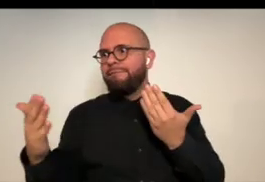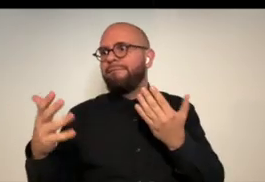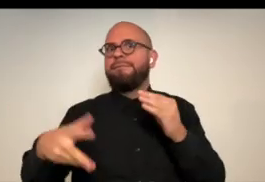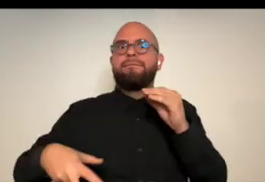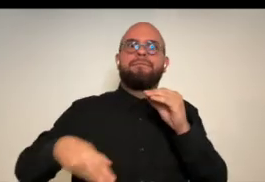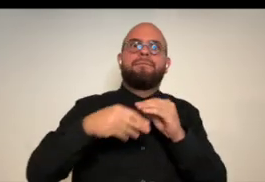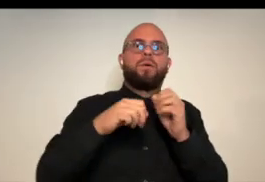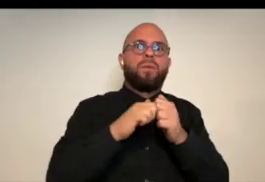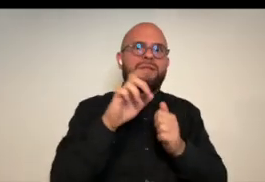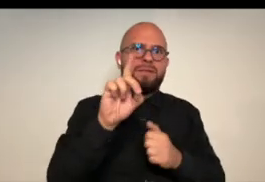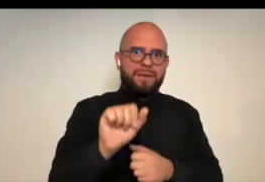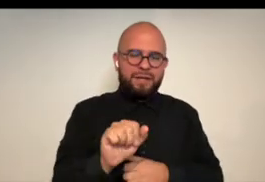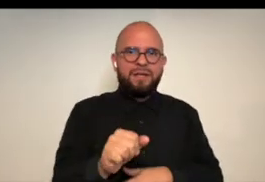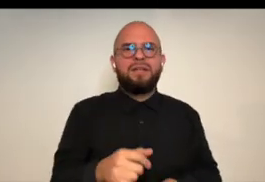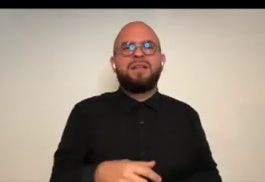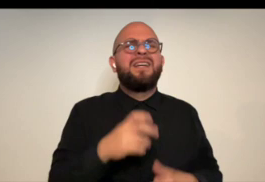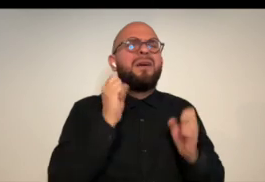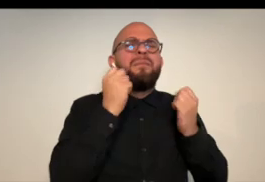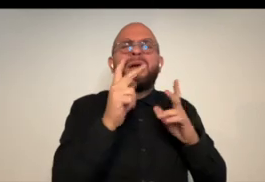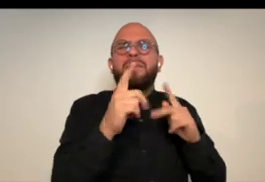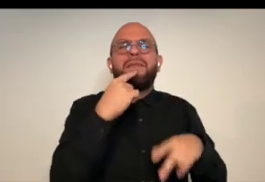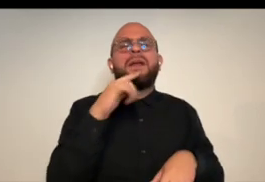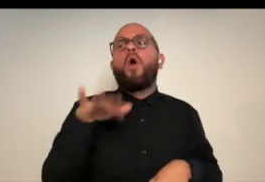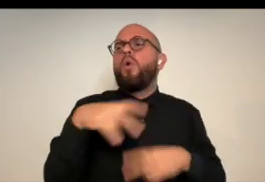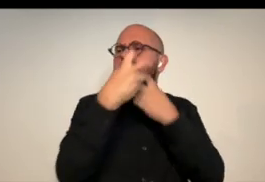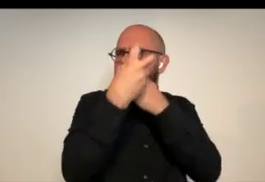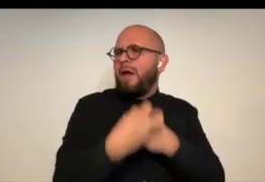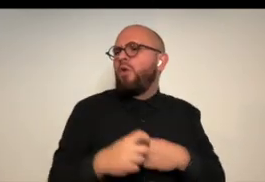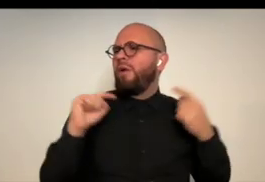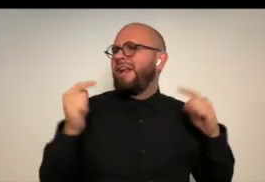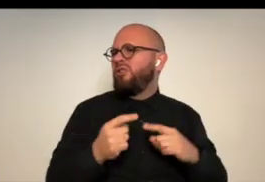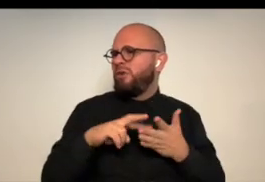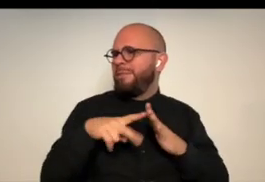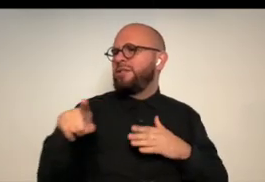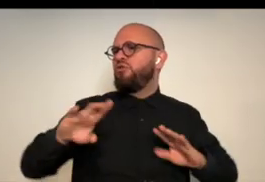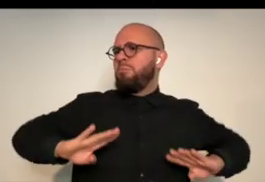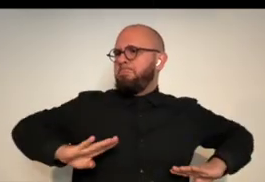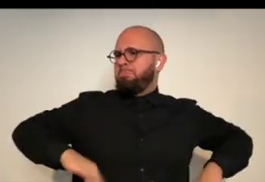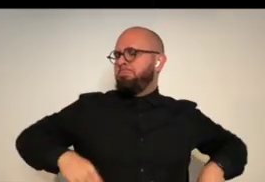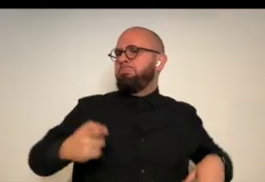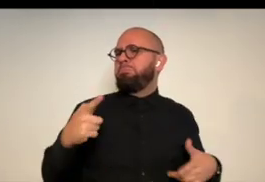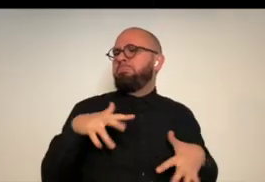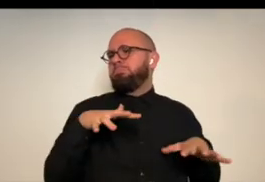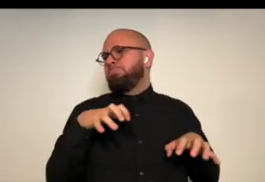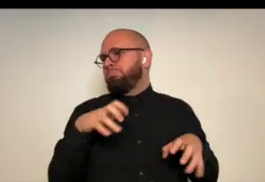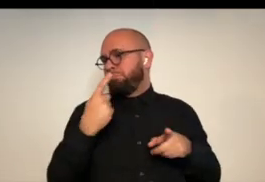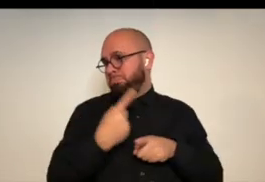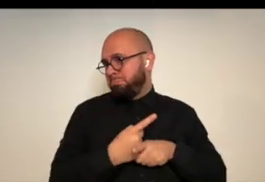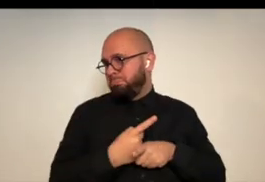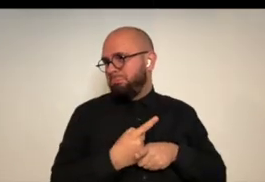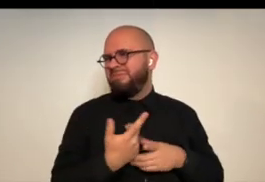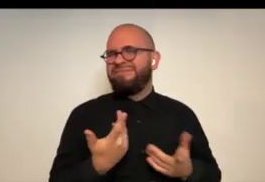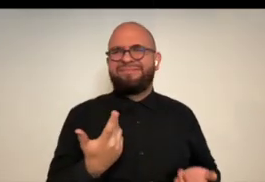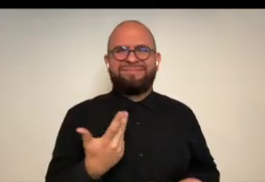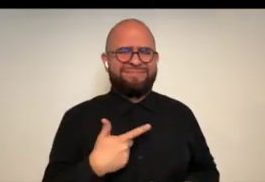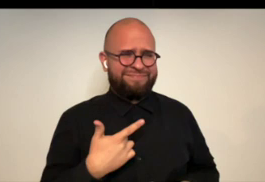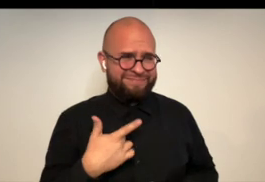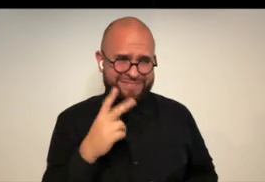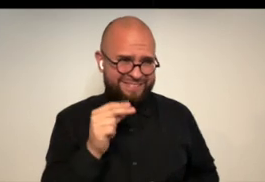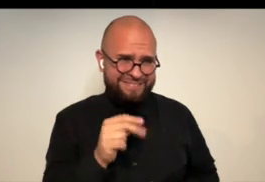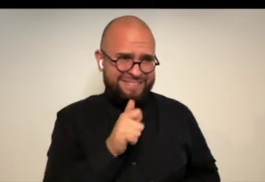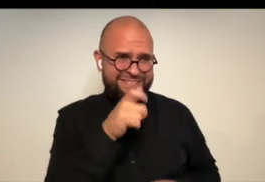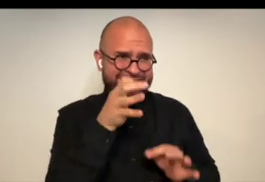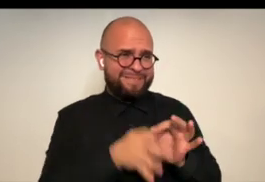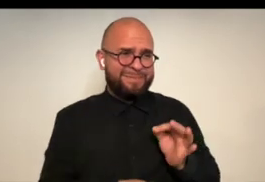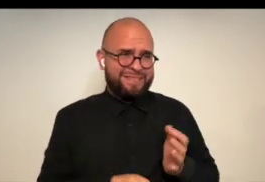secondary issues because most people think oh like for spinal cord injury oh you're just like paralyzed from the waist down well actually no